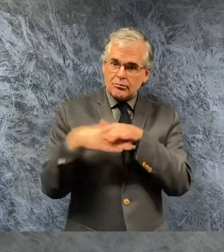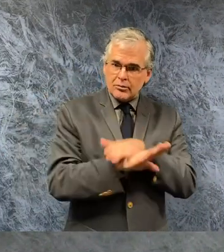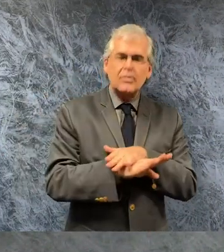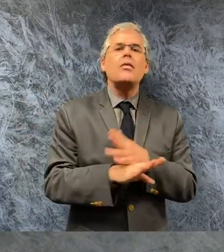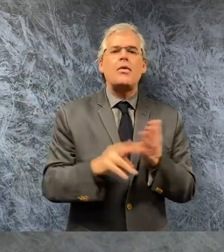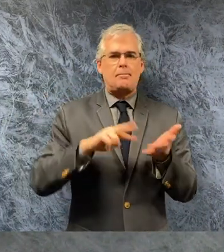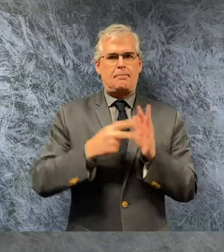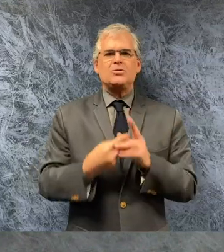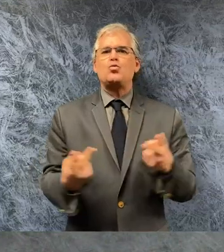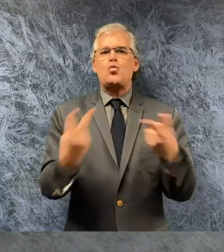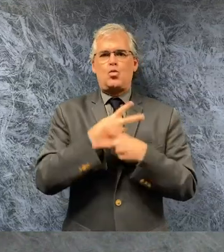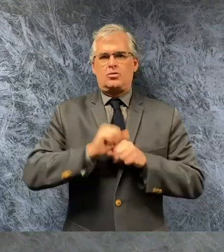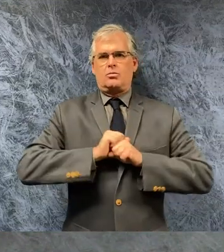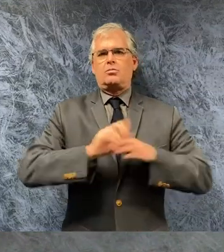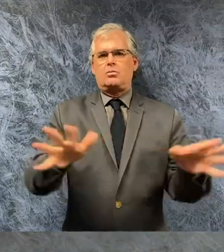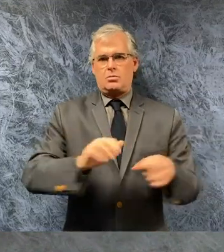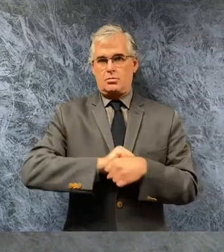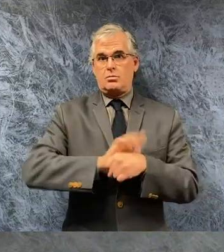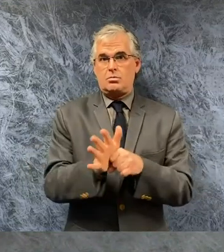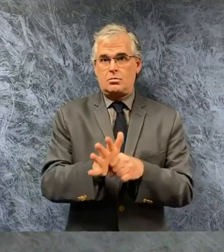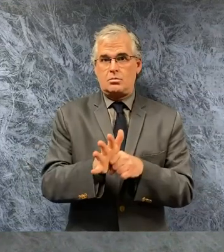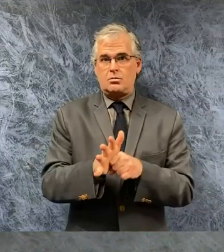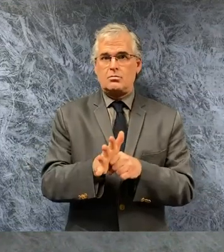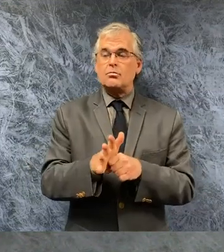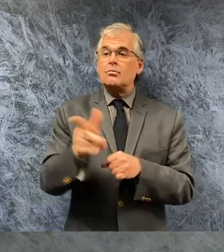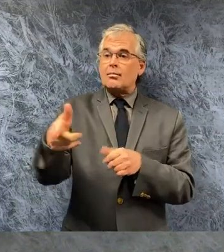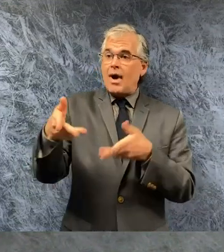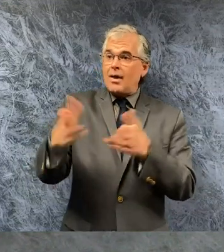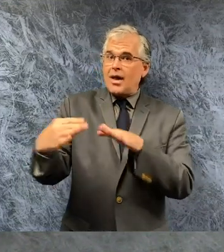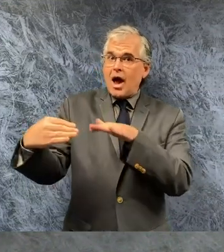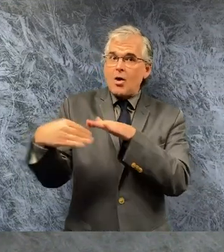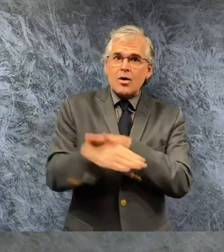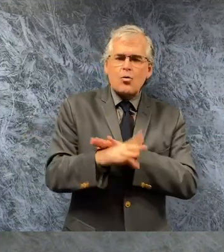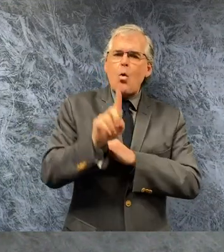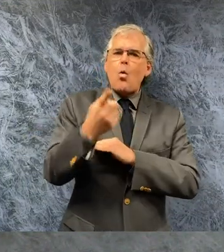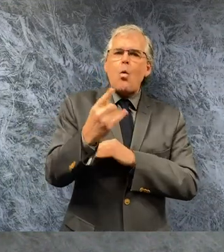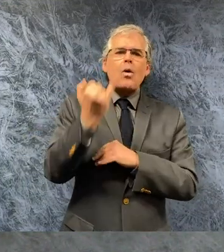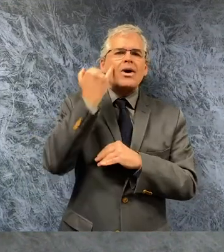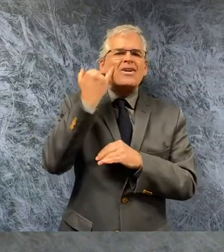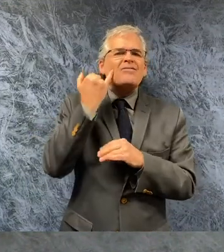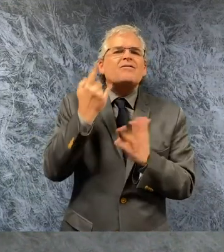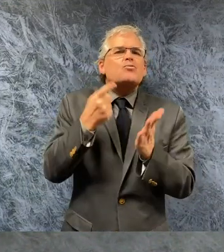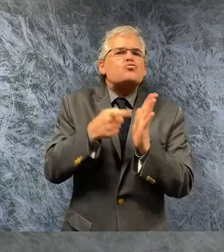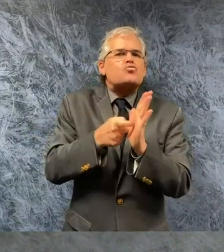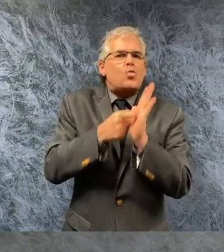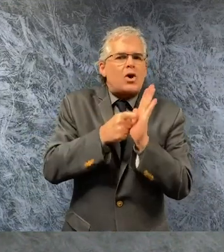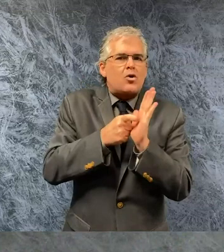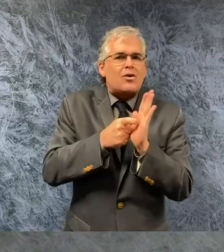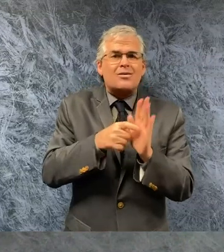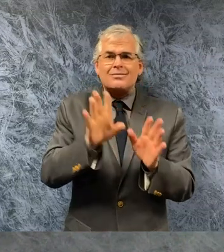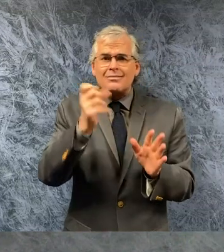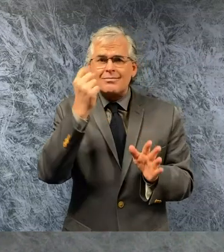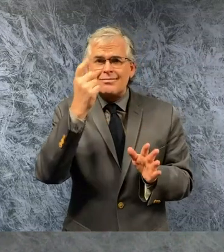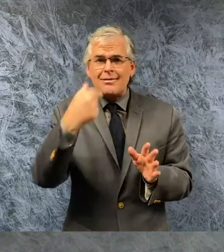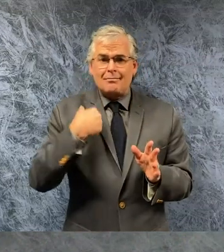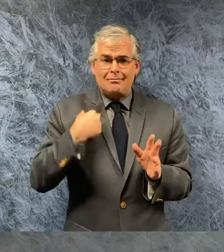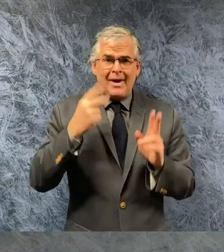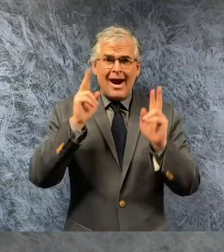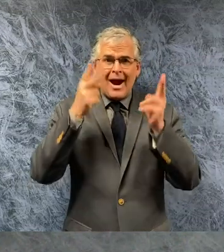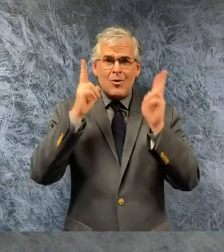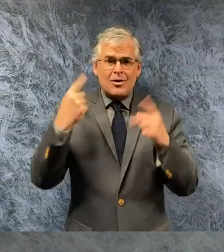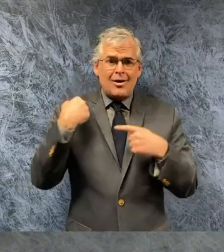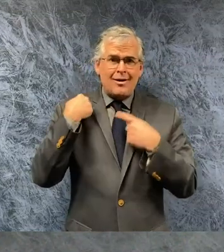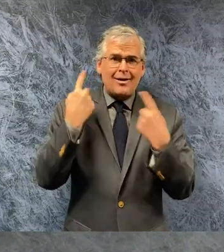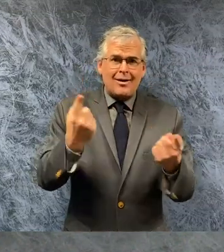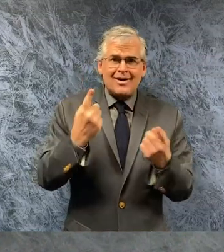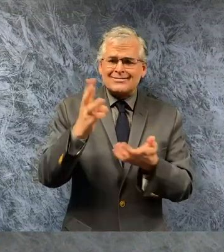don't do it unless it's for an essential purpose i haven't had a haircut in six weeks i've adjusted the first